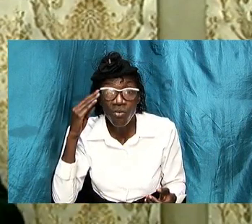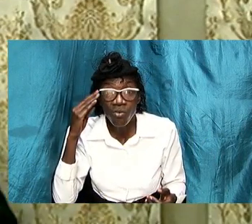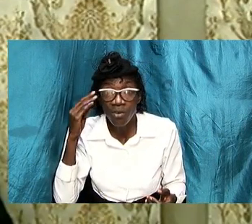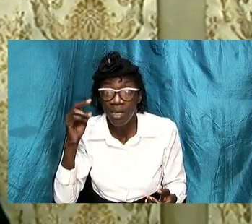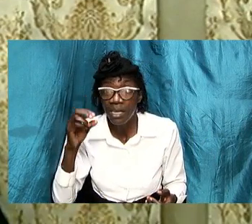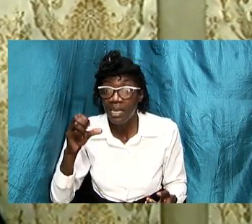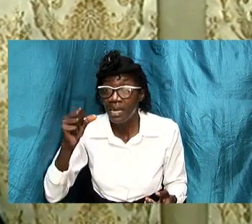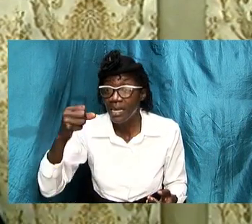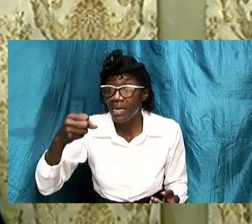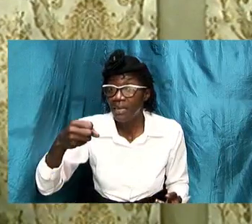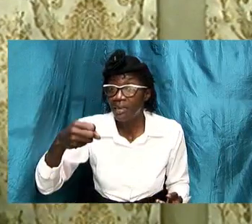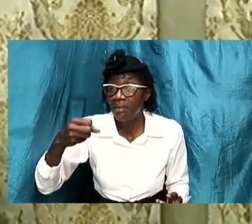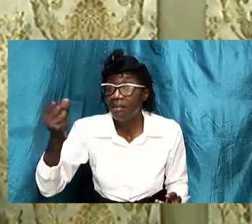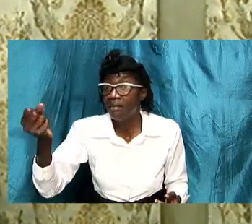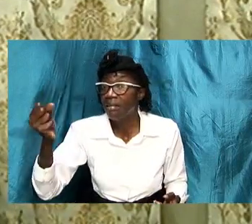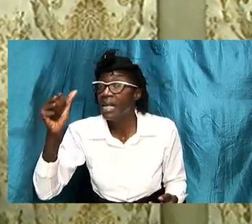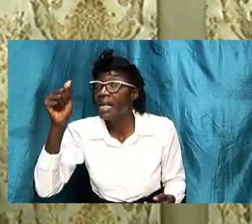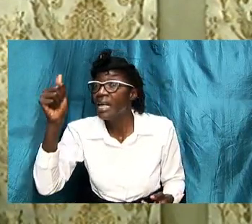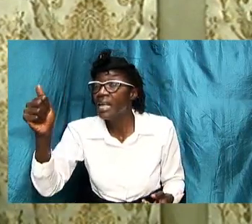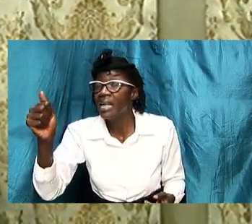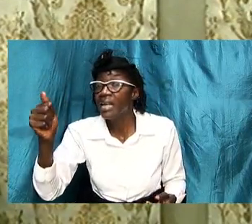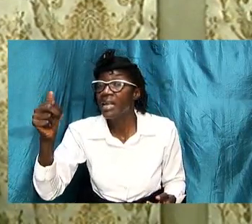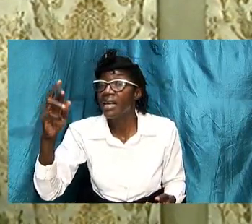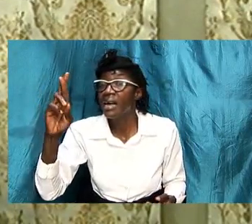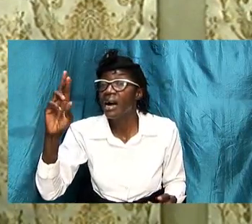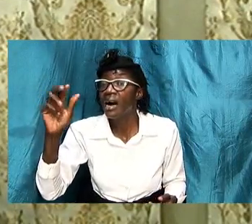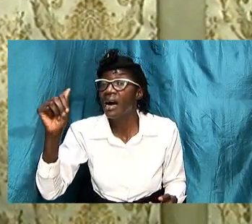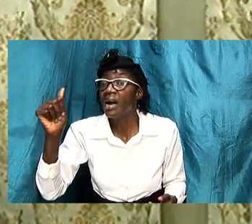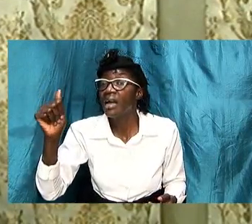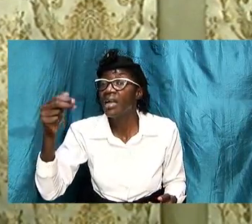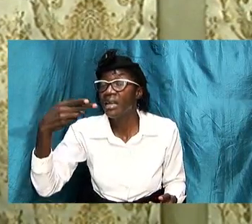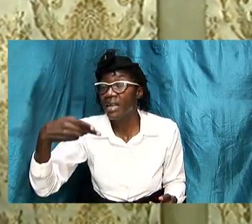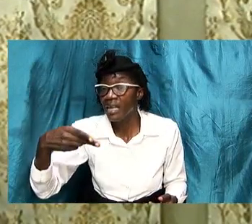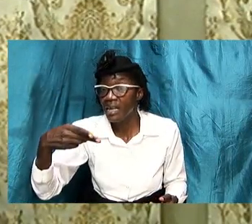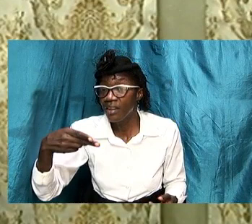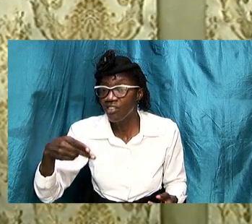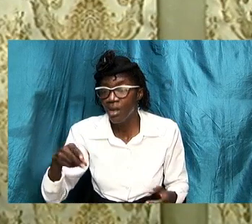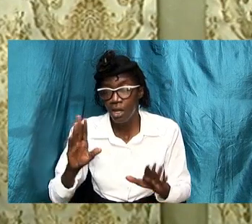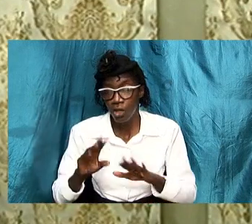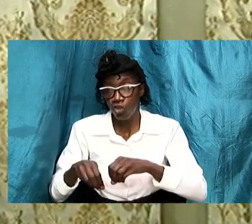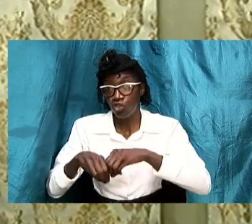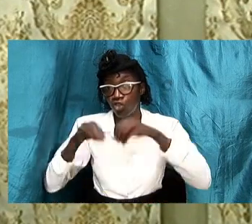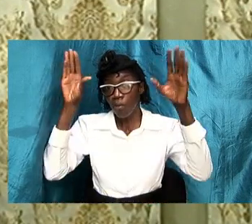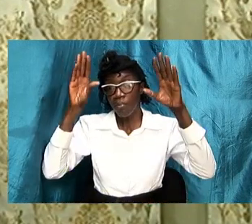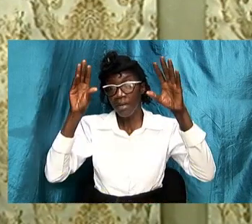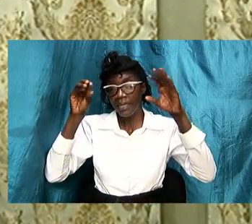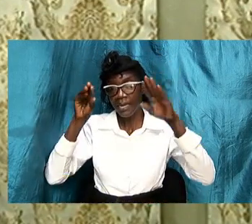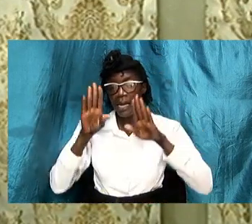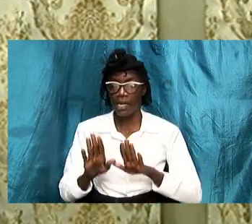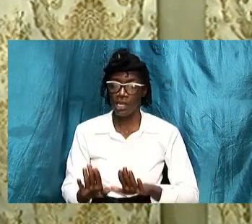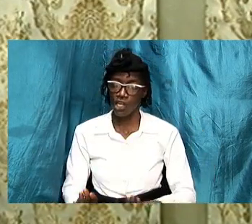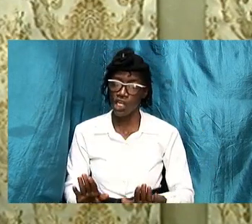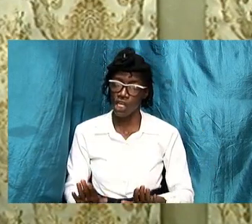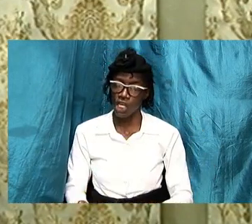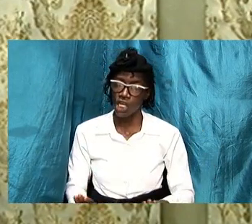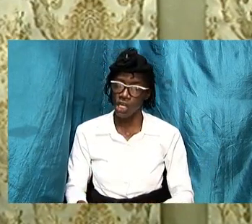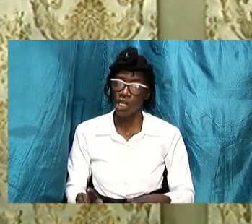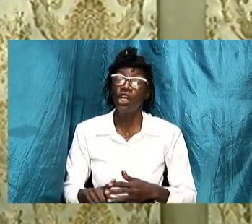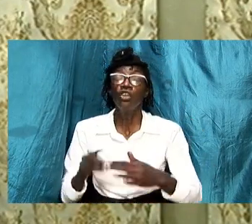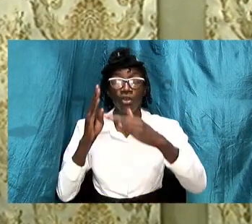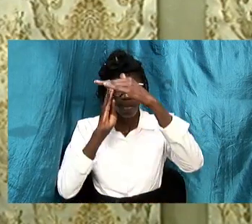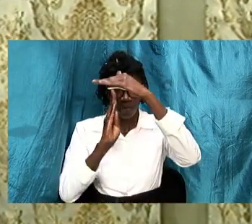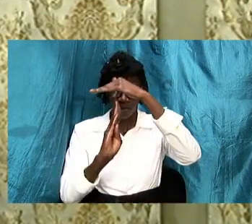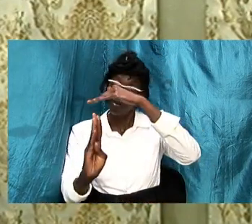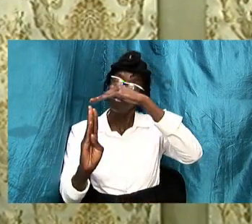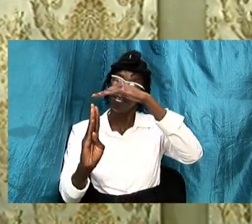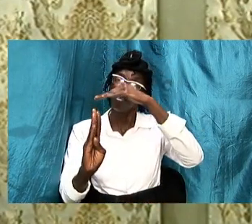it so she submitted and yielded to the prophets to the prophecy and therefore